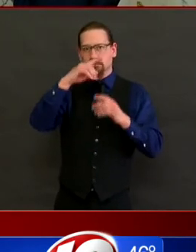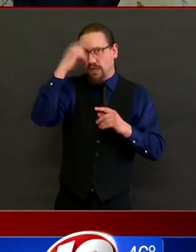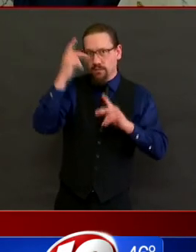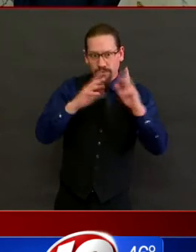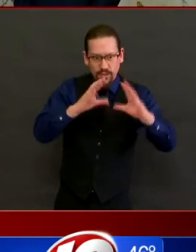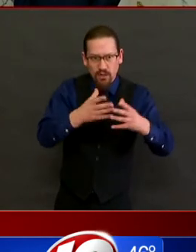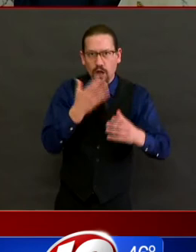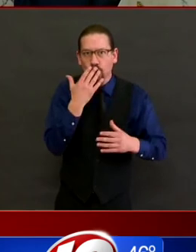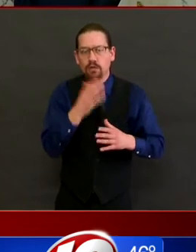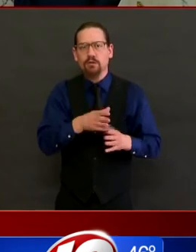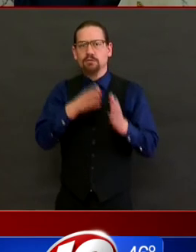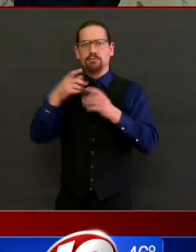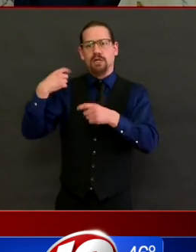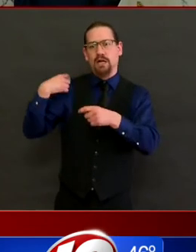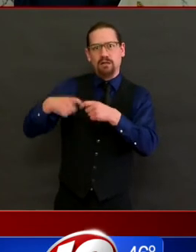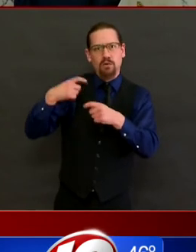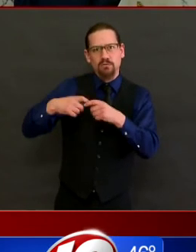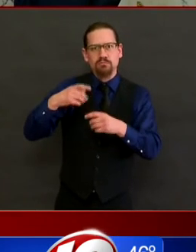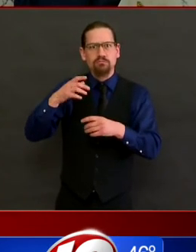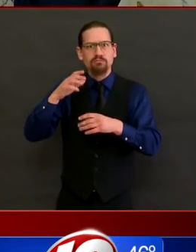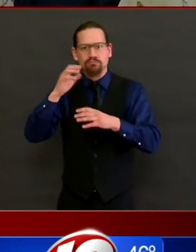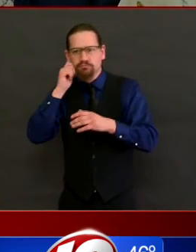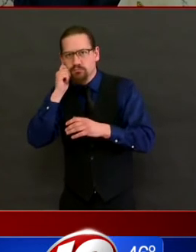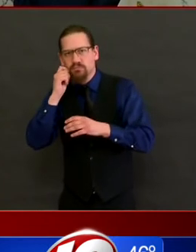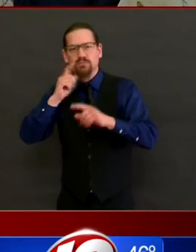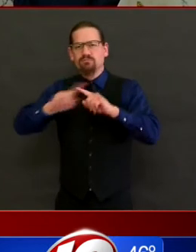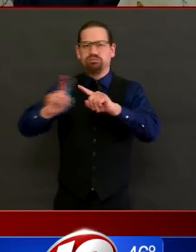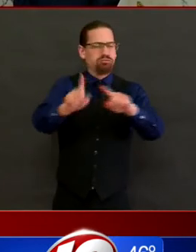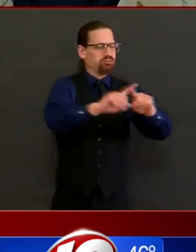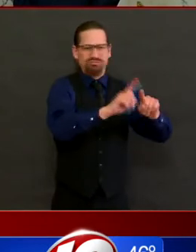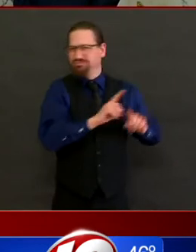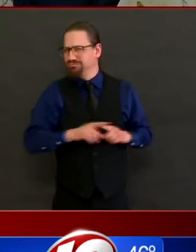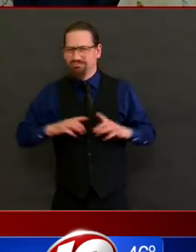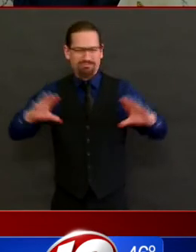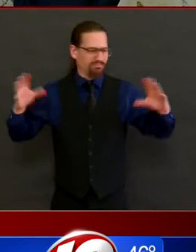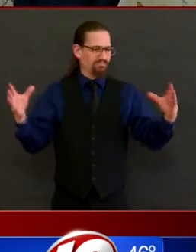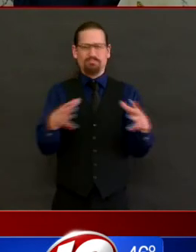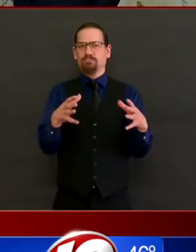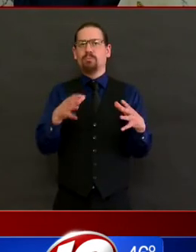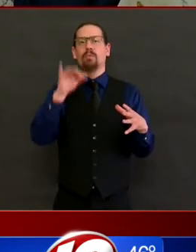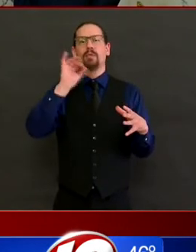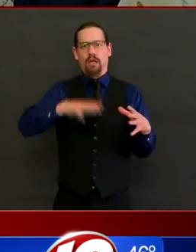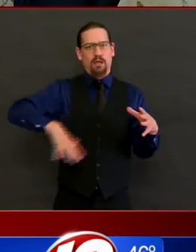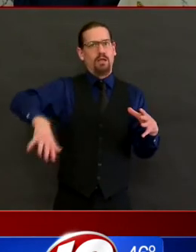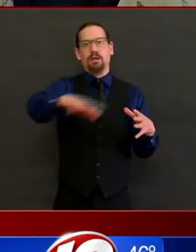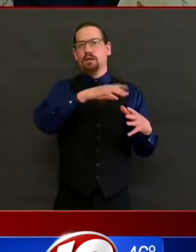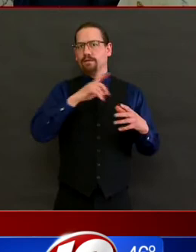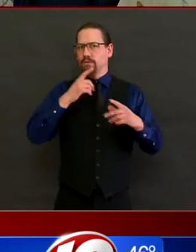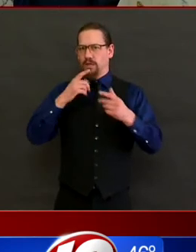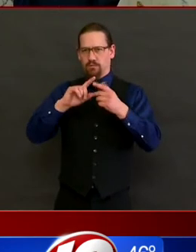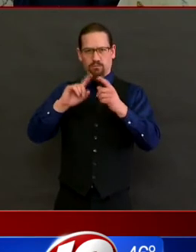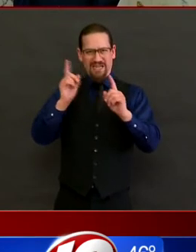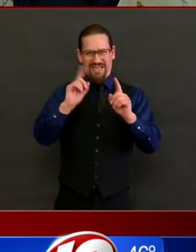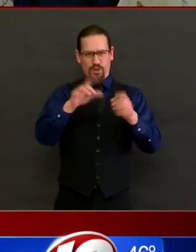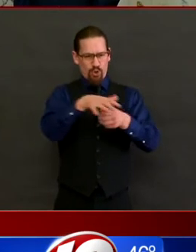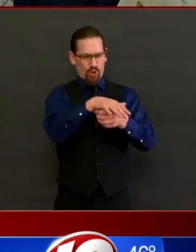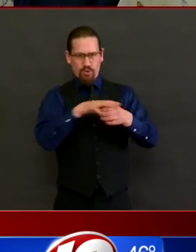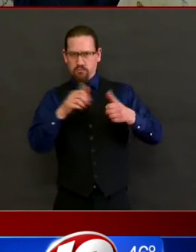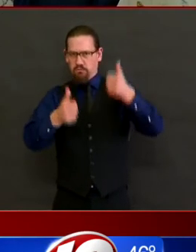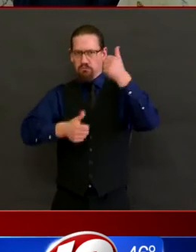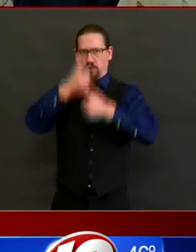infrastructure that's community-led looking to reflect the needs of the communities to improve the living conditions,